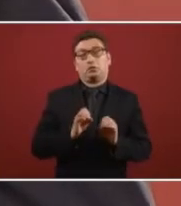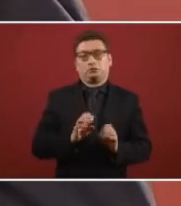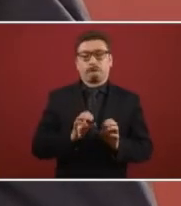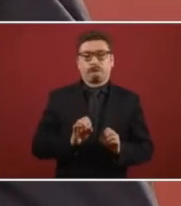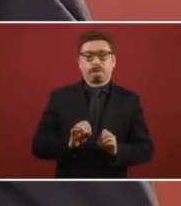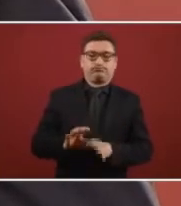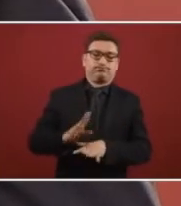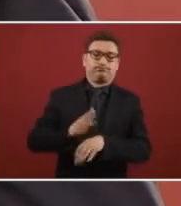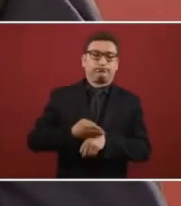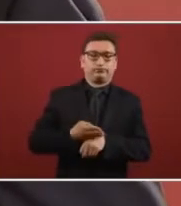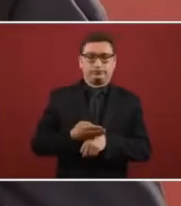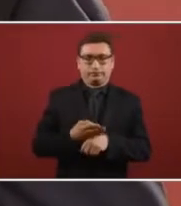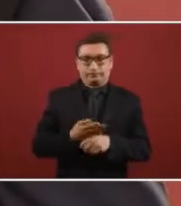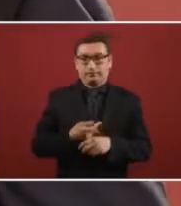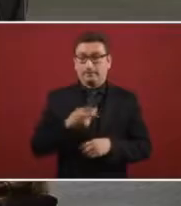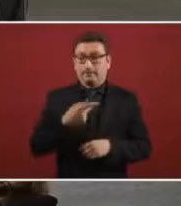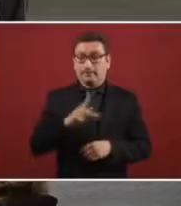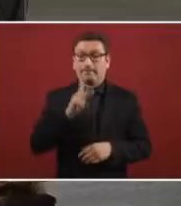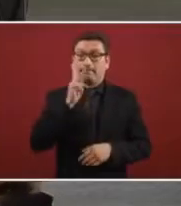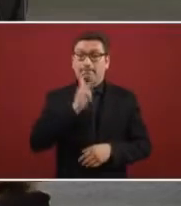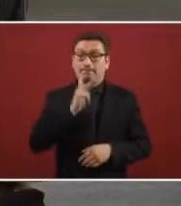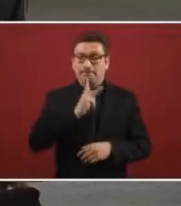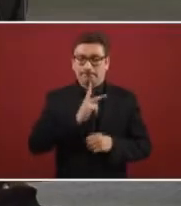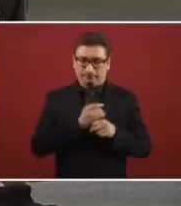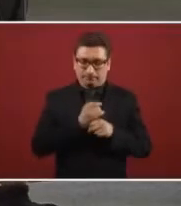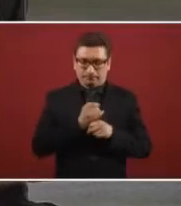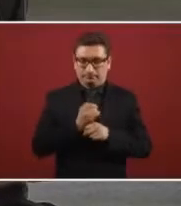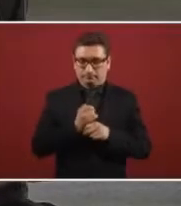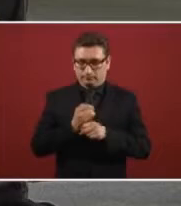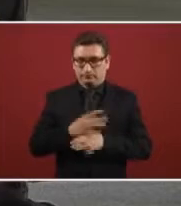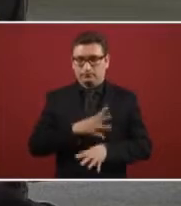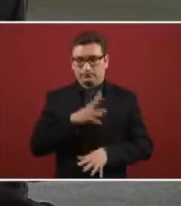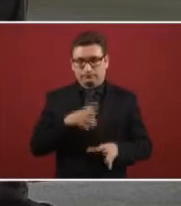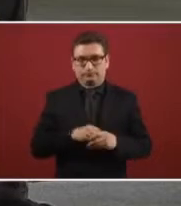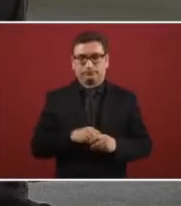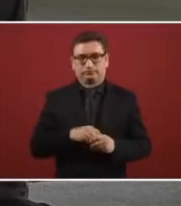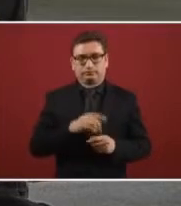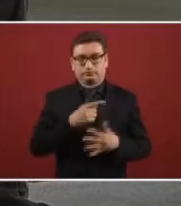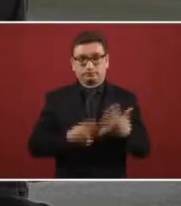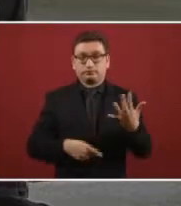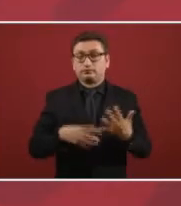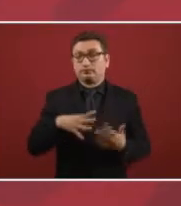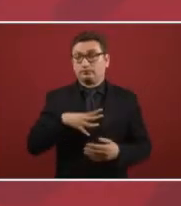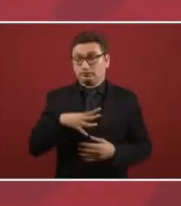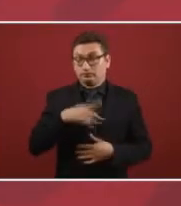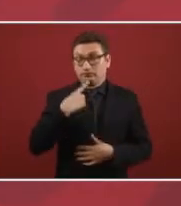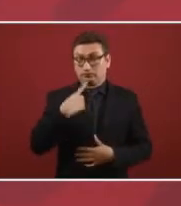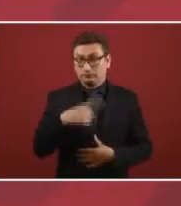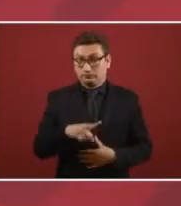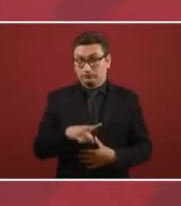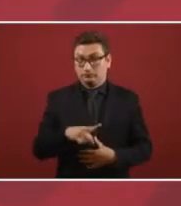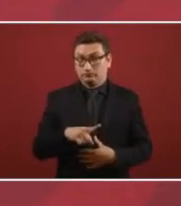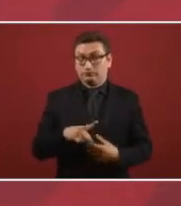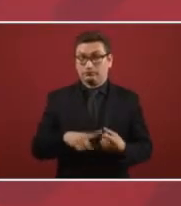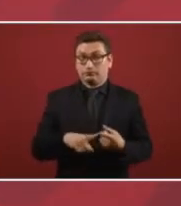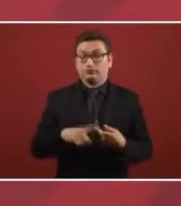Or to tolerate impunity. But we would have to see if there exists a claim